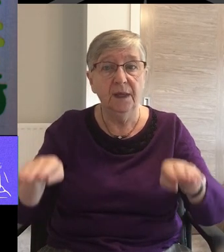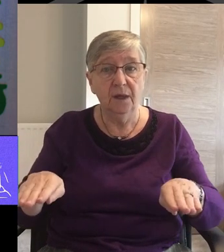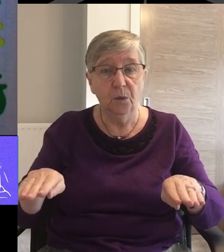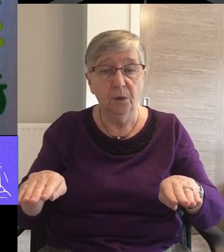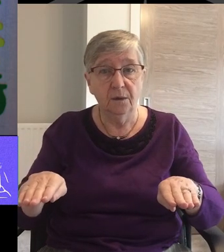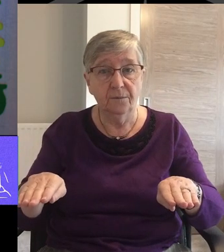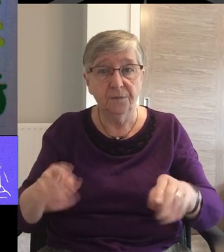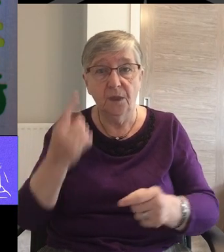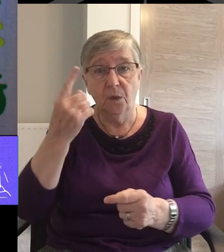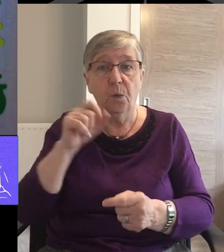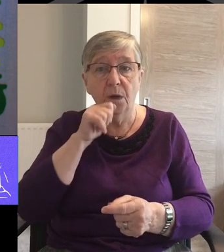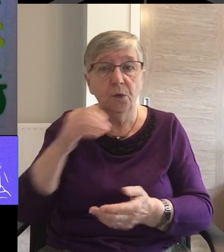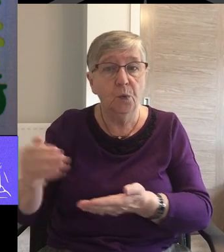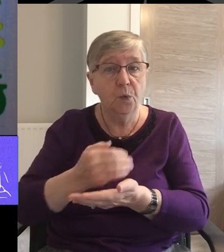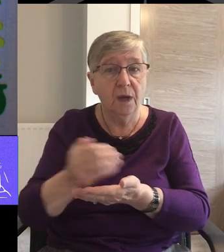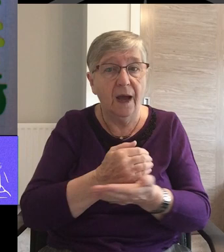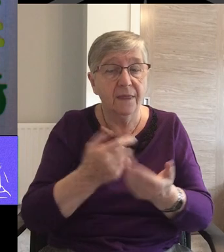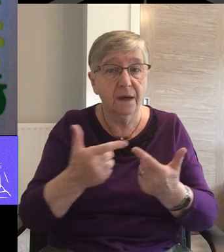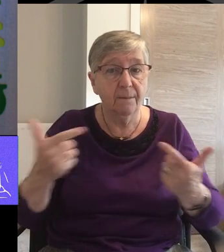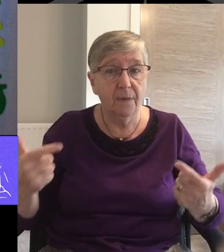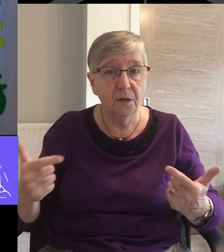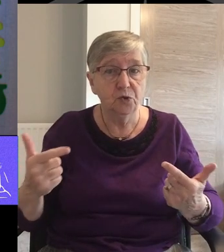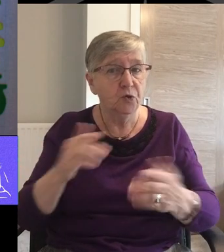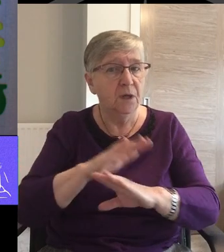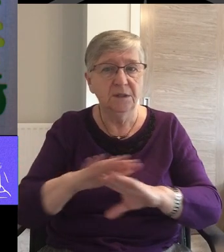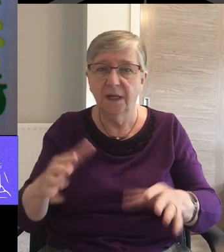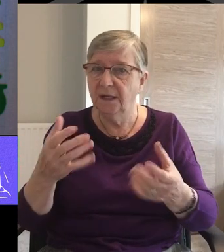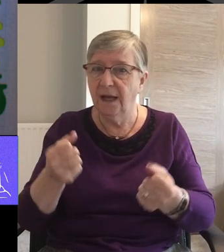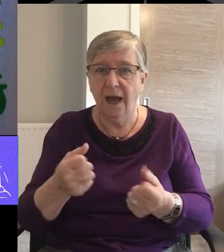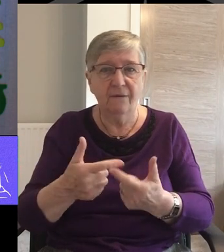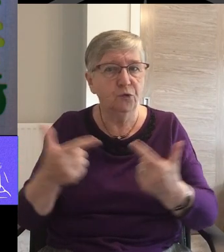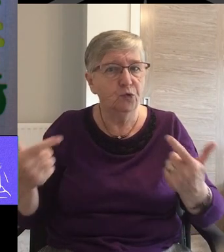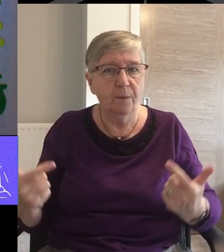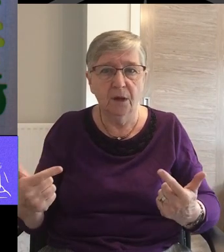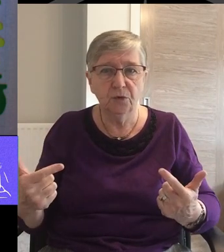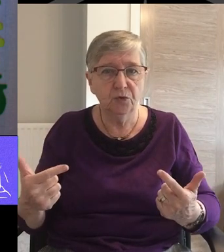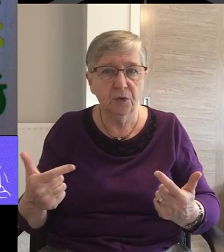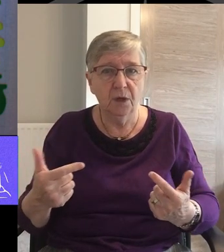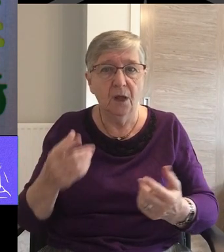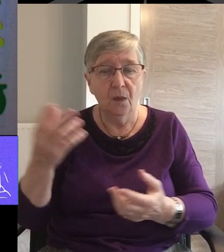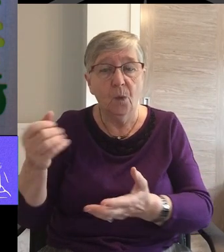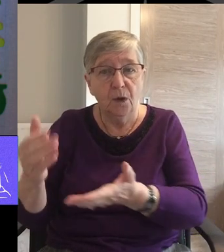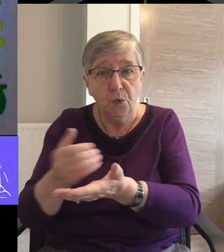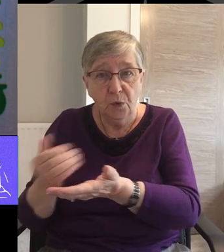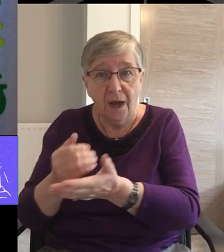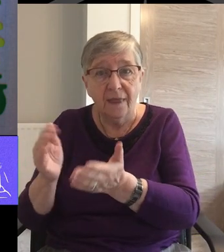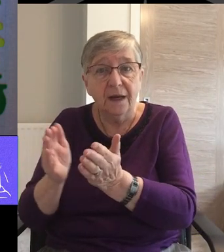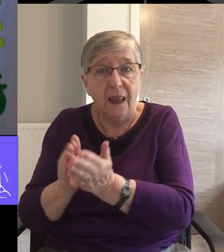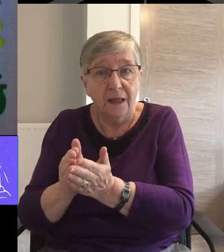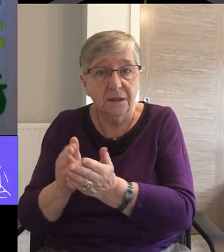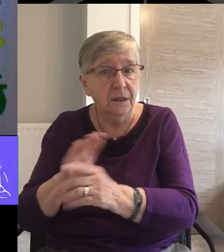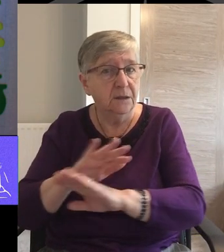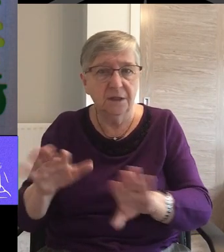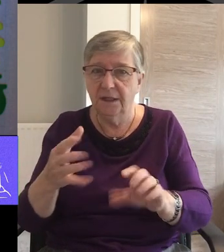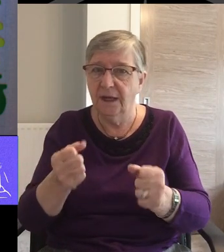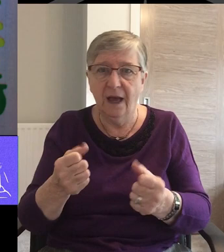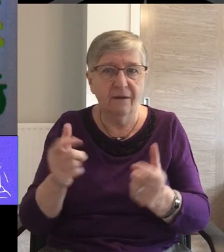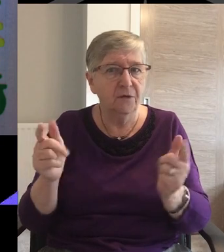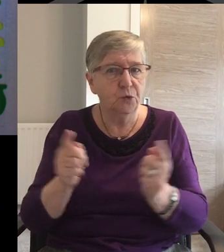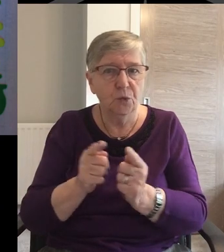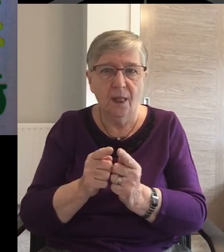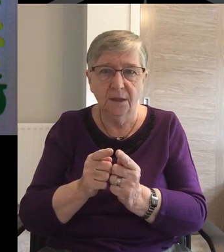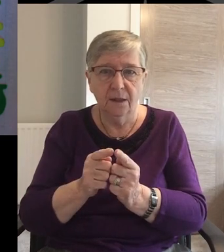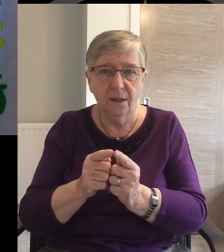The one who gathered much did not have too much And the one who gathered little did not have too little Amen